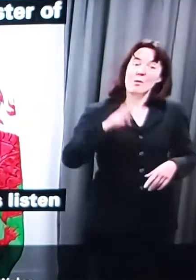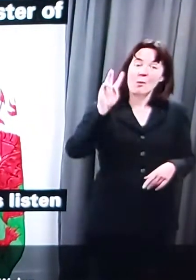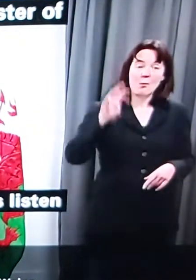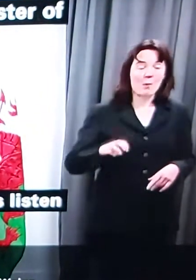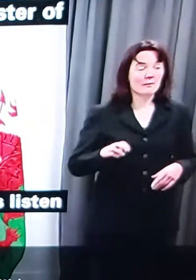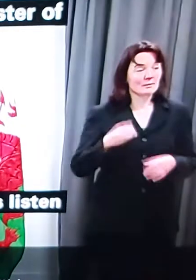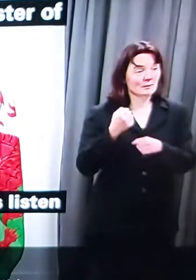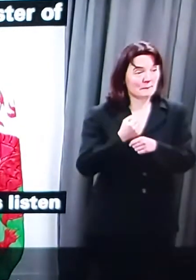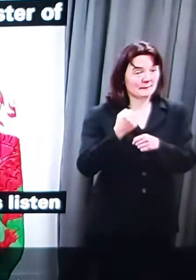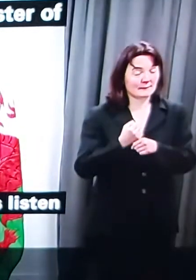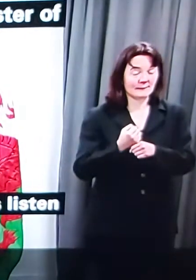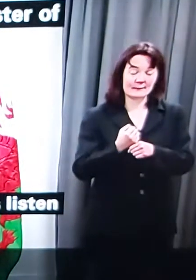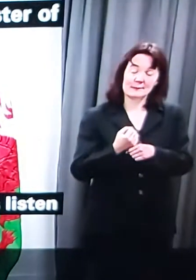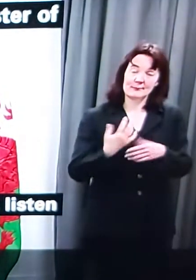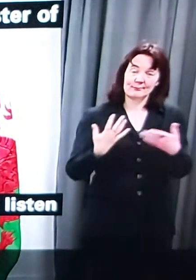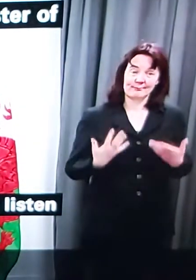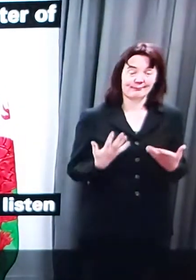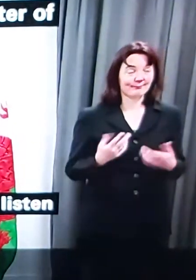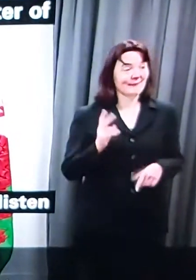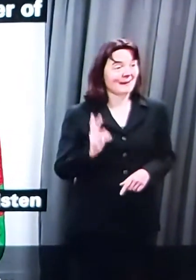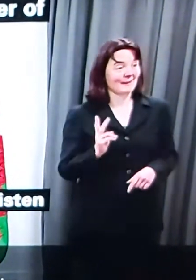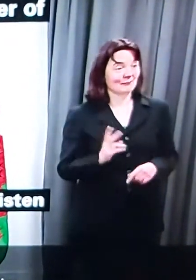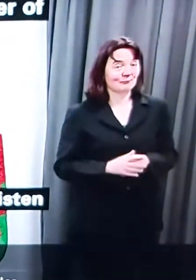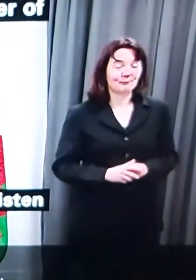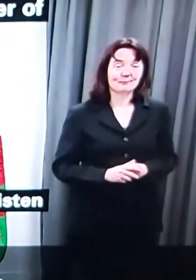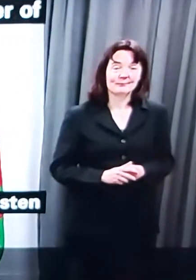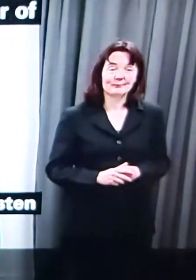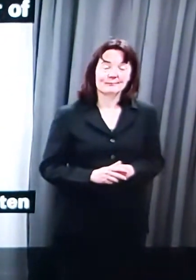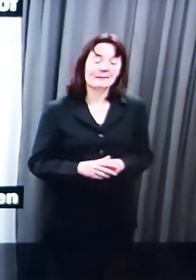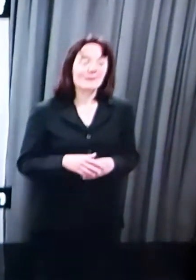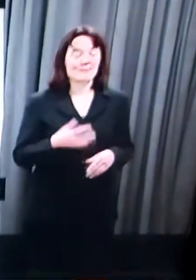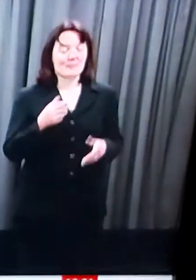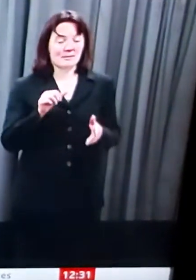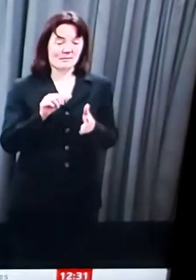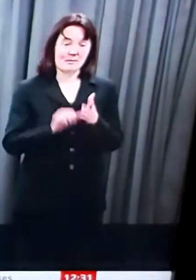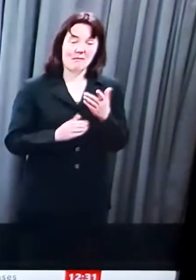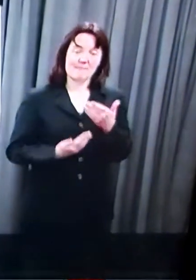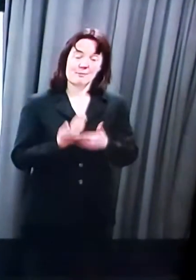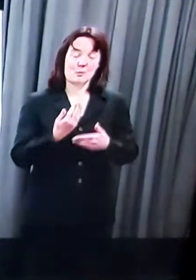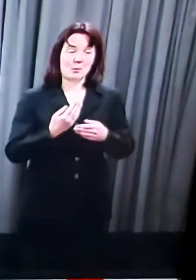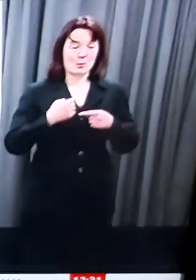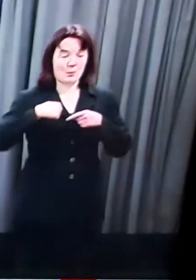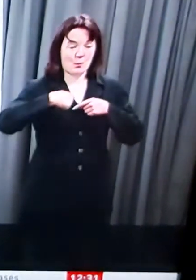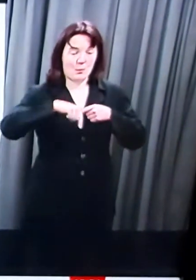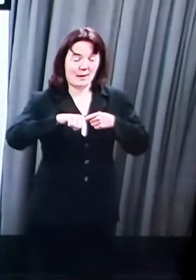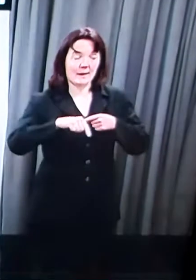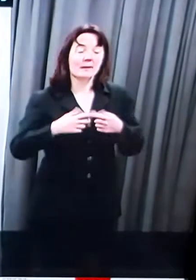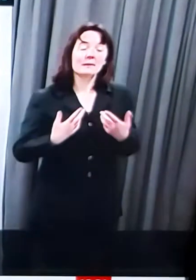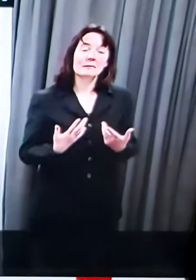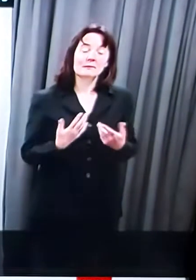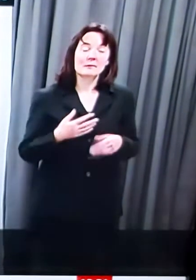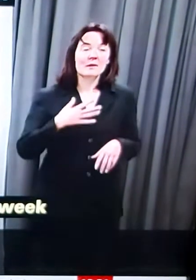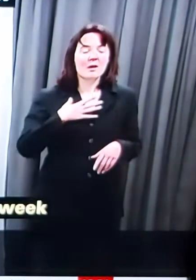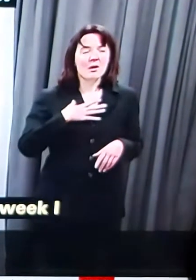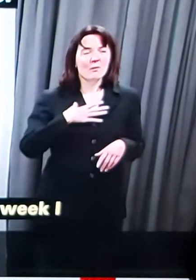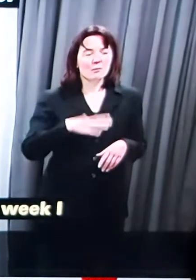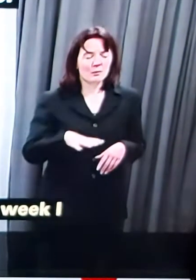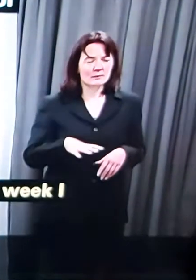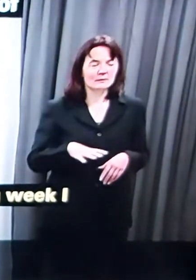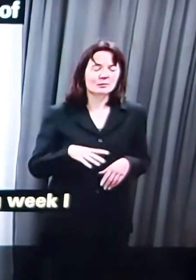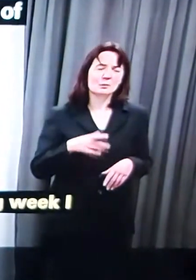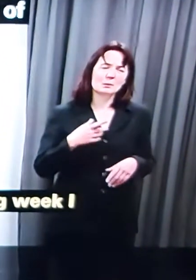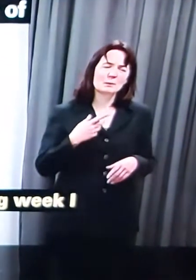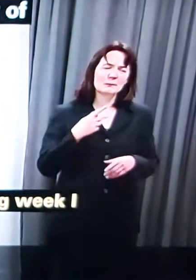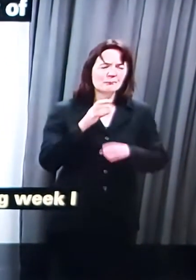Today, at the start of a new working week, I just wanted to point out on the enormous challenges